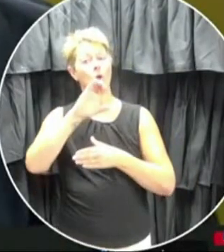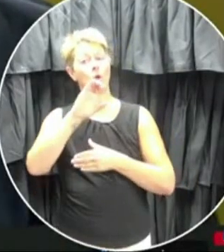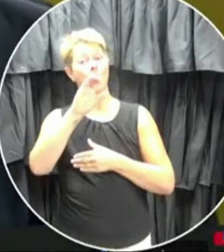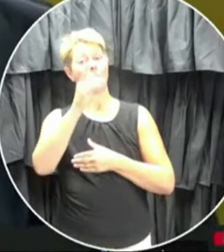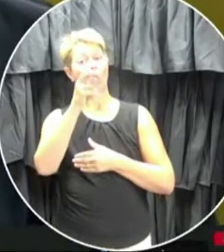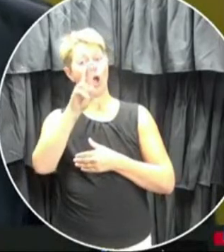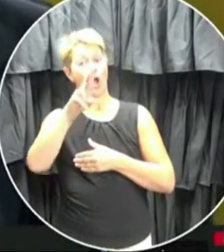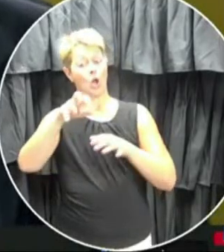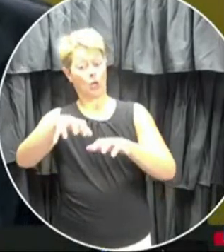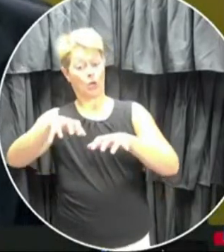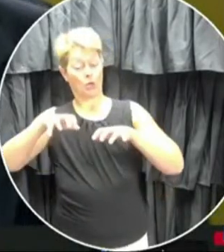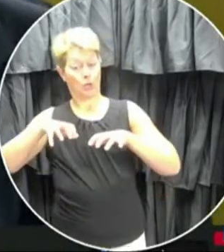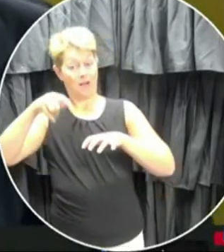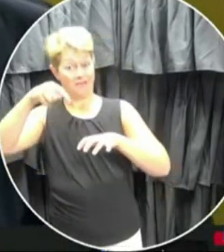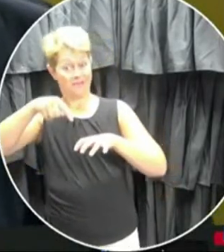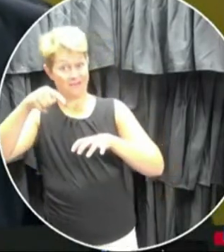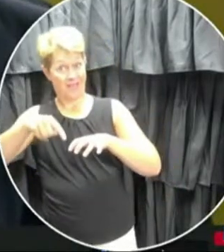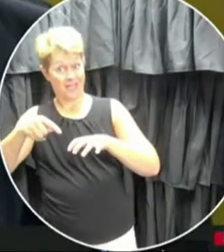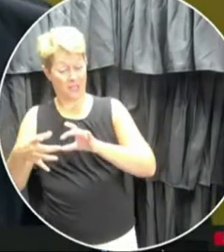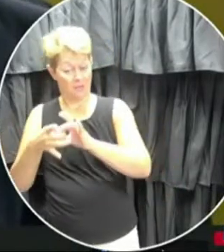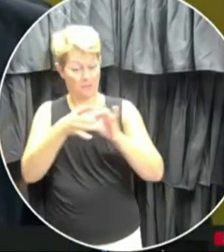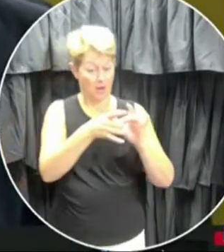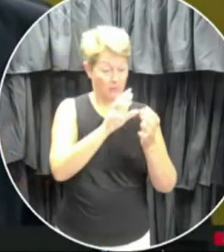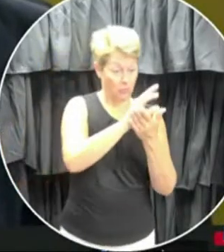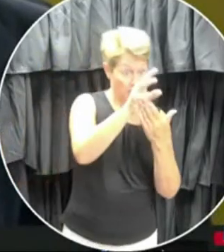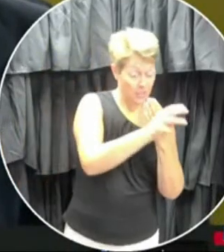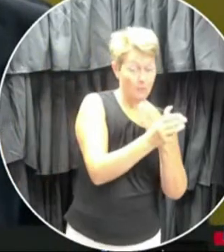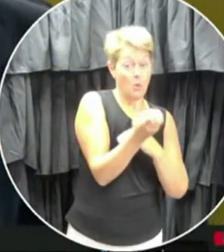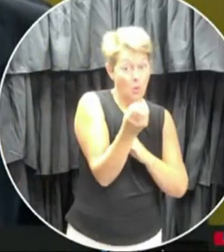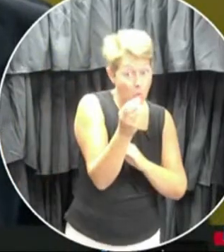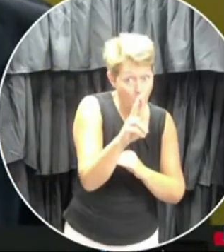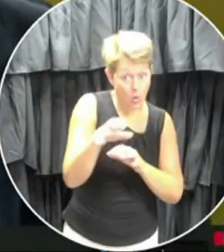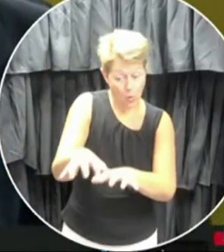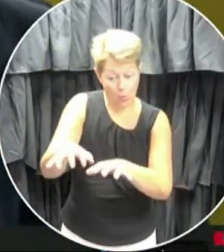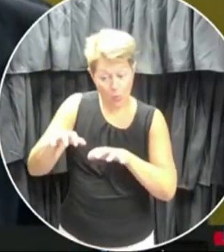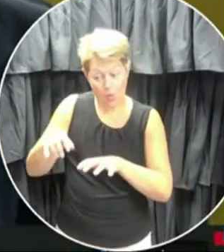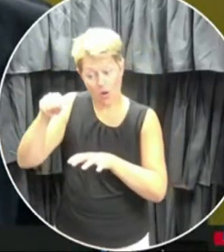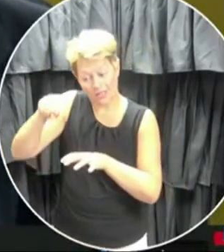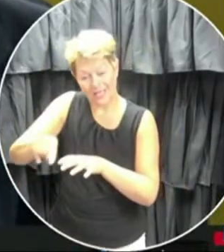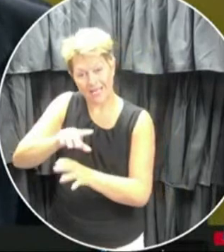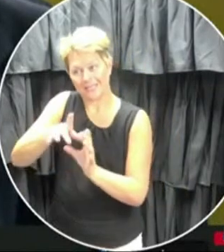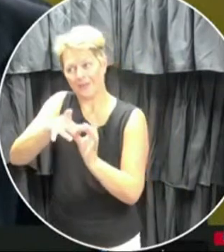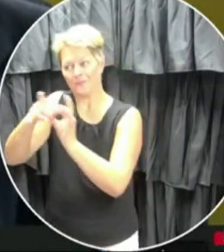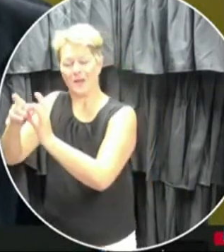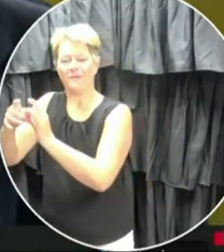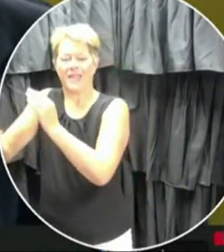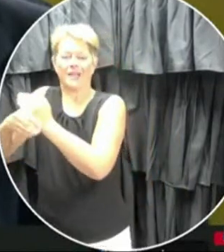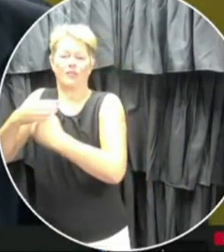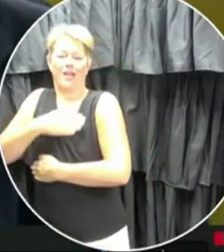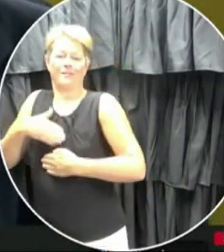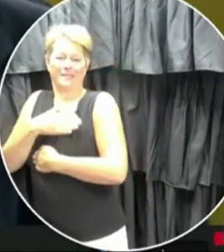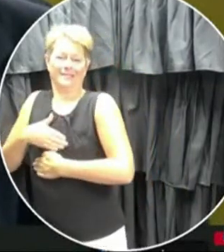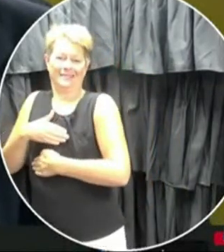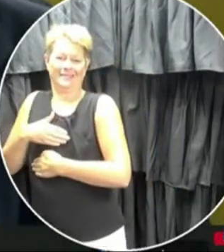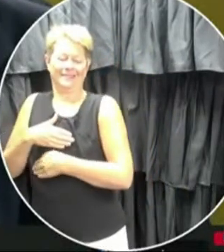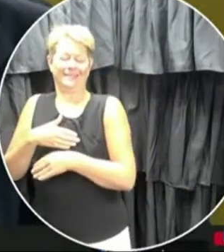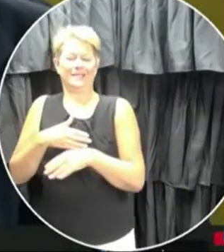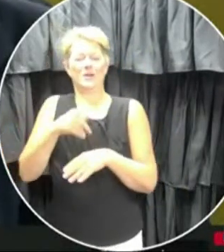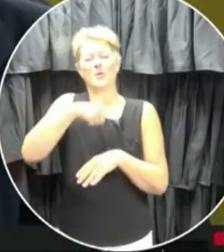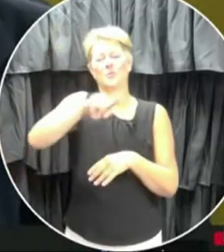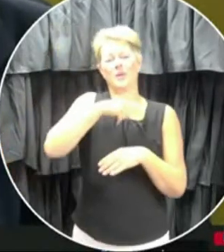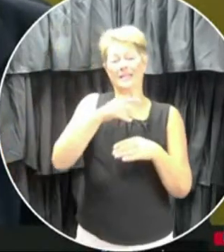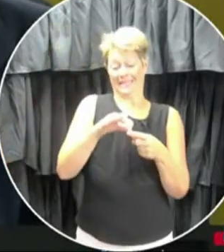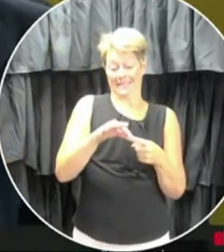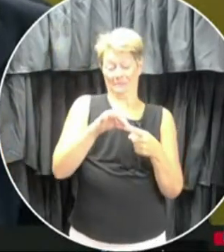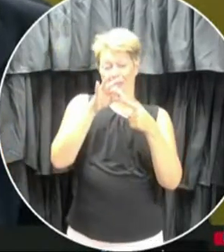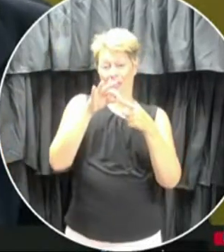extracurricular and choir that is part of our curricular program. Um, so in the document, uh, and we had a great dialogue with our special interest council,